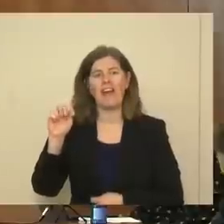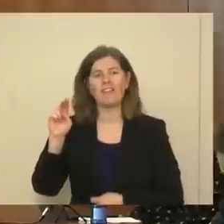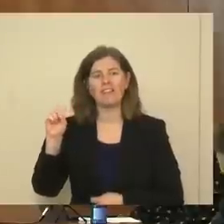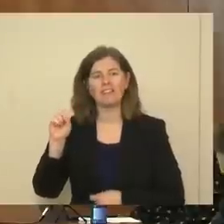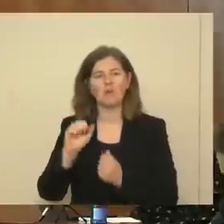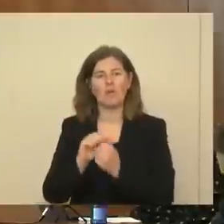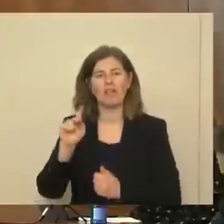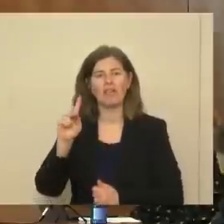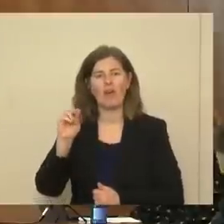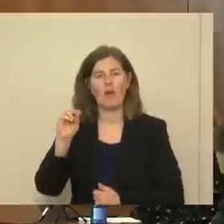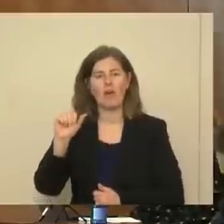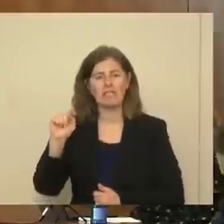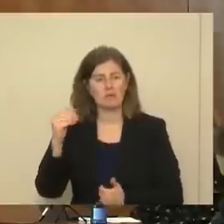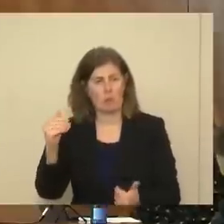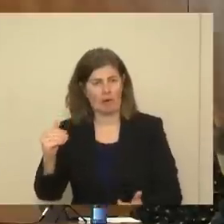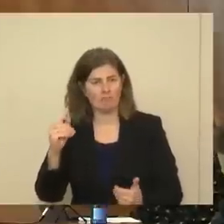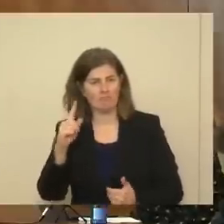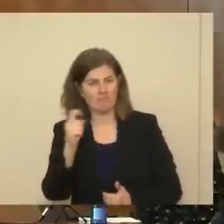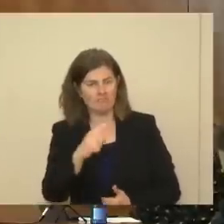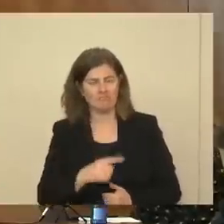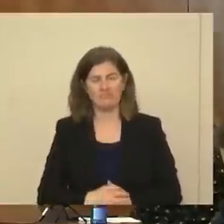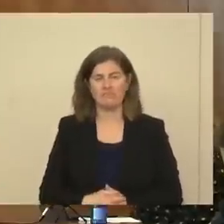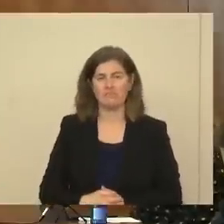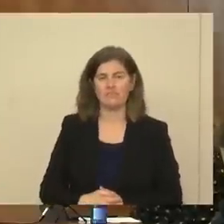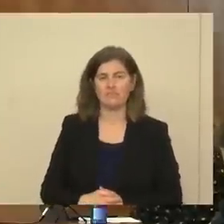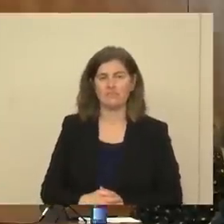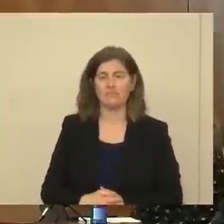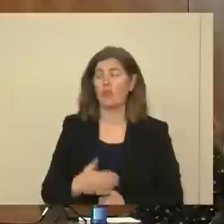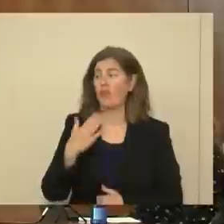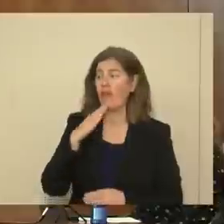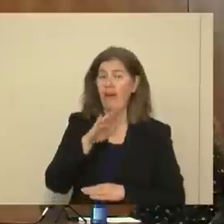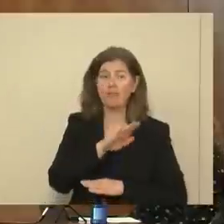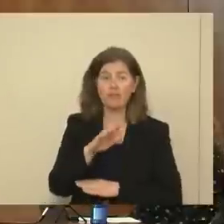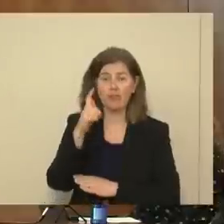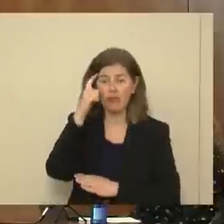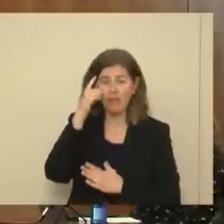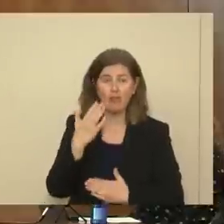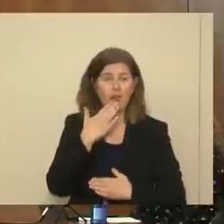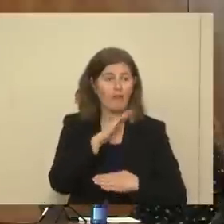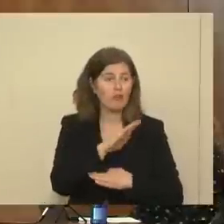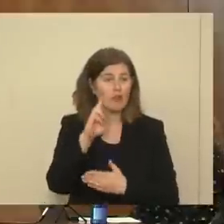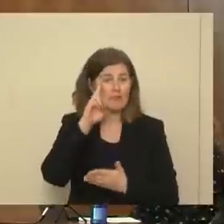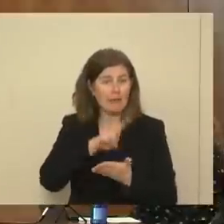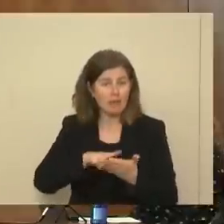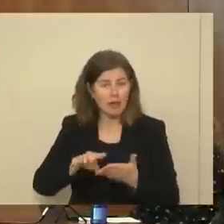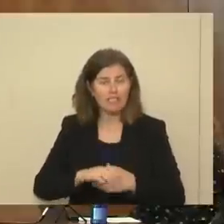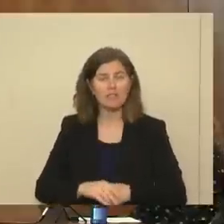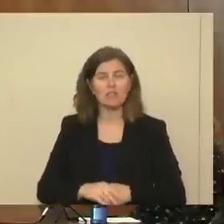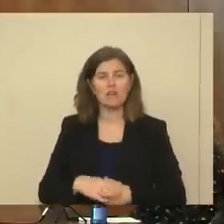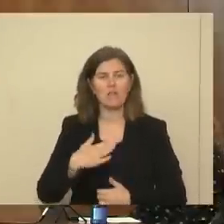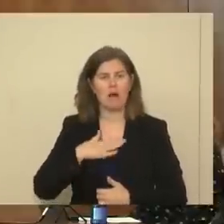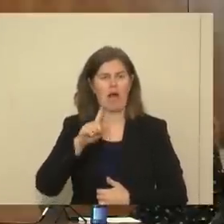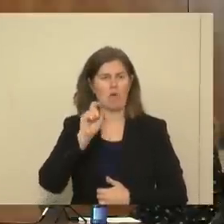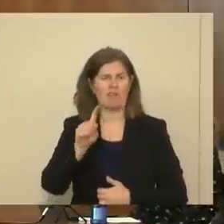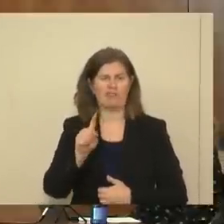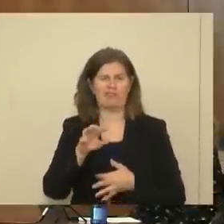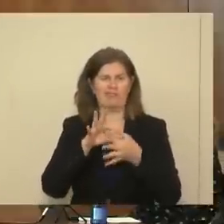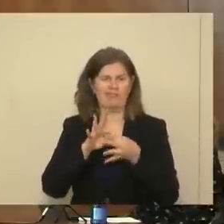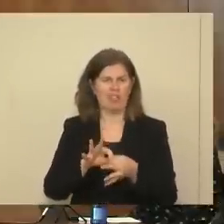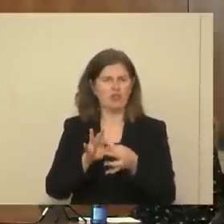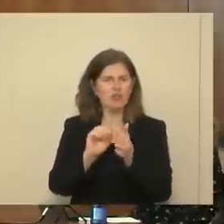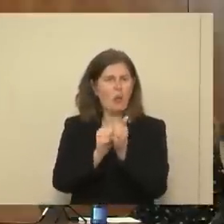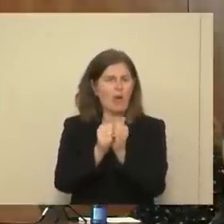Brandon, you are unmuted. Go right ahead. Good afternoon, Governor. Good afternoon, Secretaries. My questions are just about